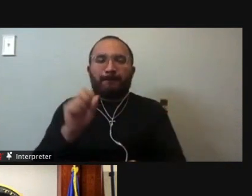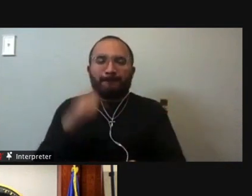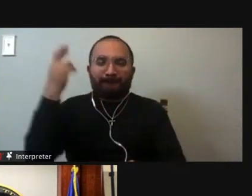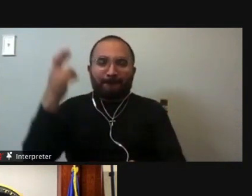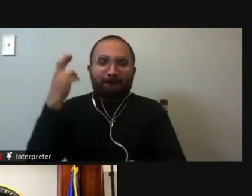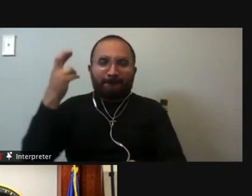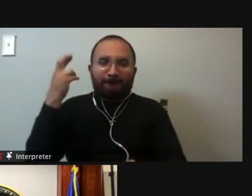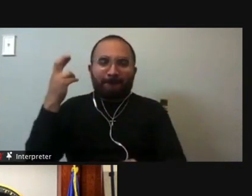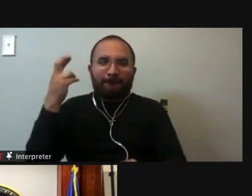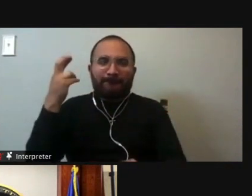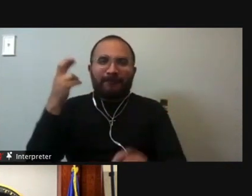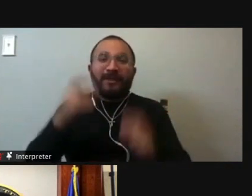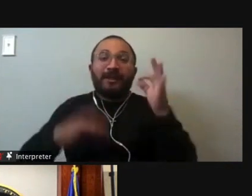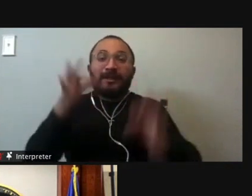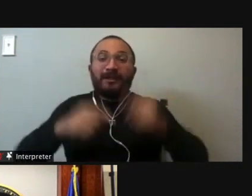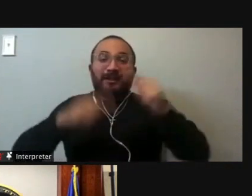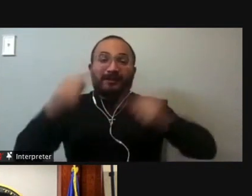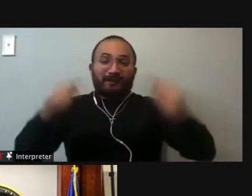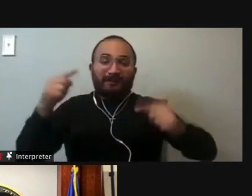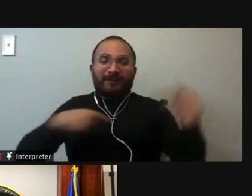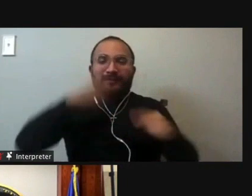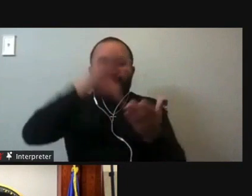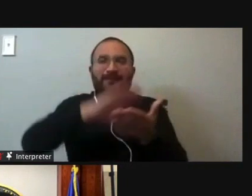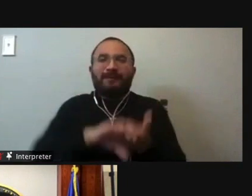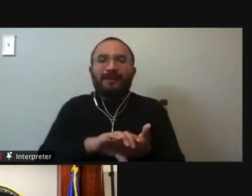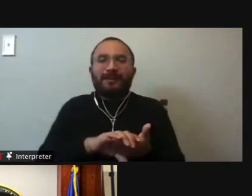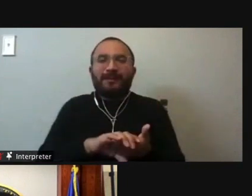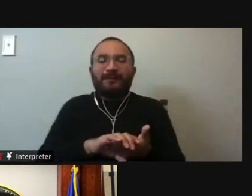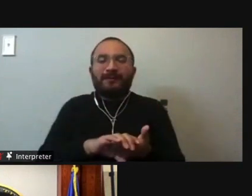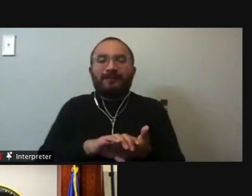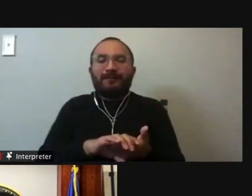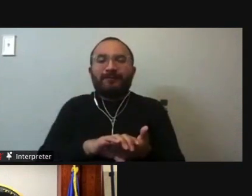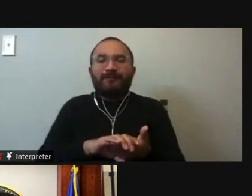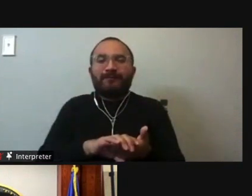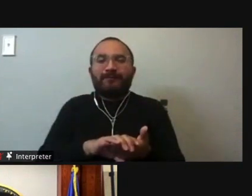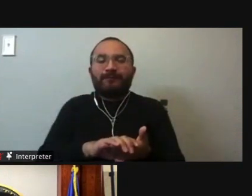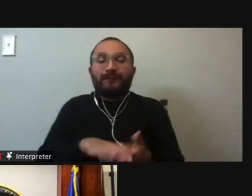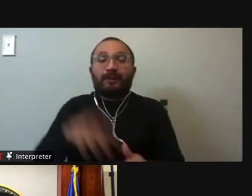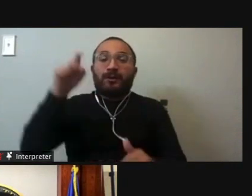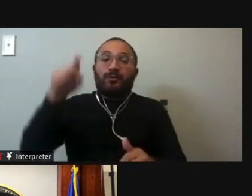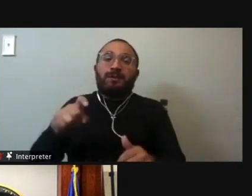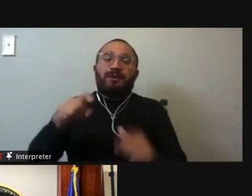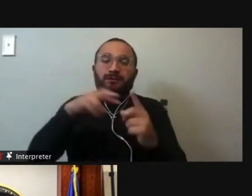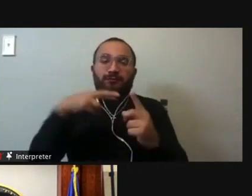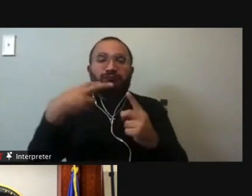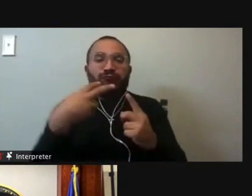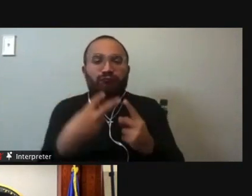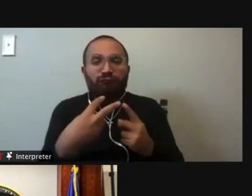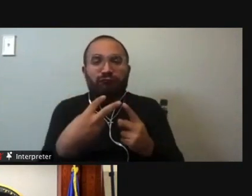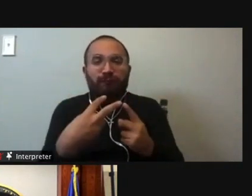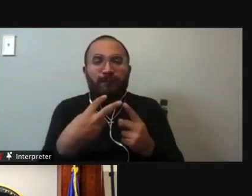a diversity of cases has lent, I believe, a heightened and much needed perspective to the appellate